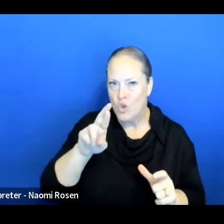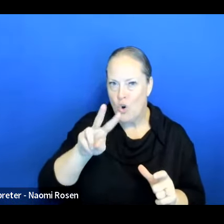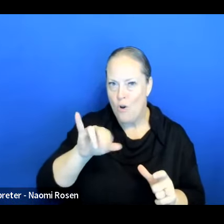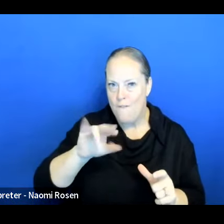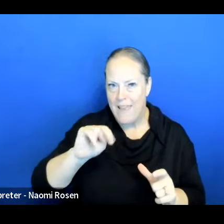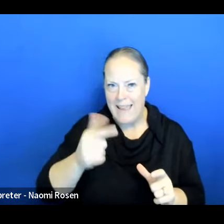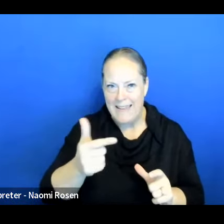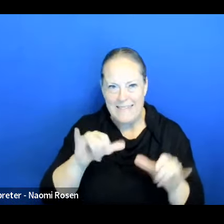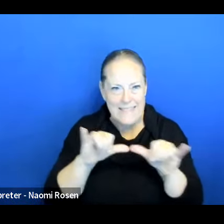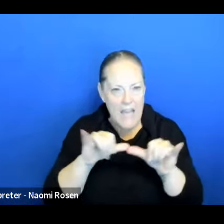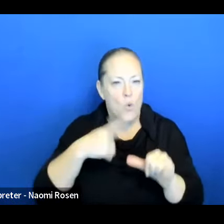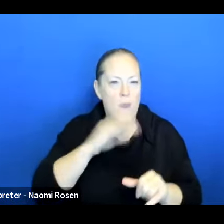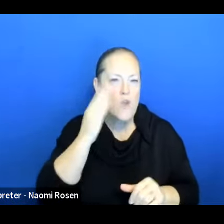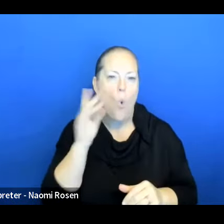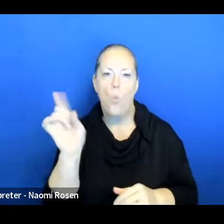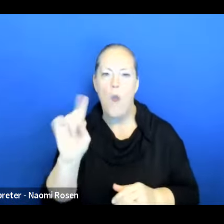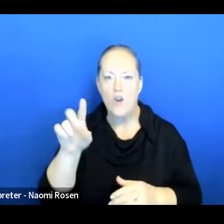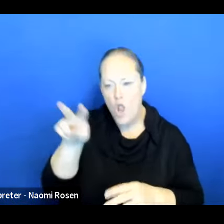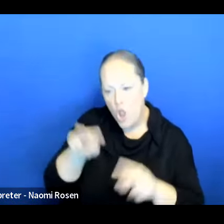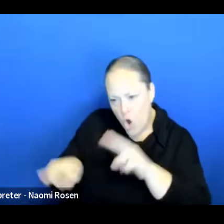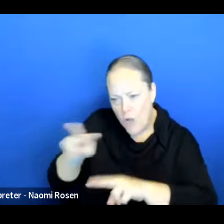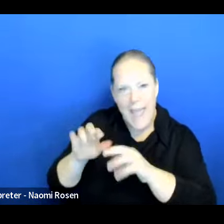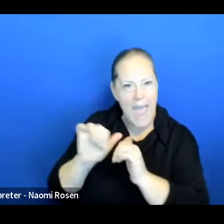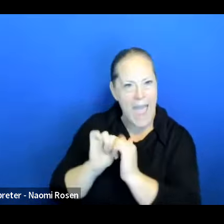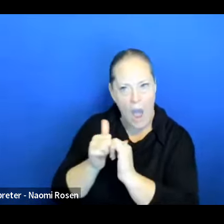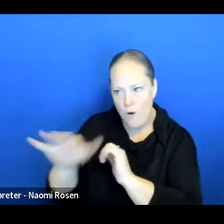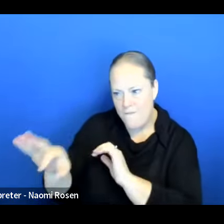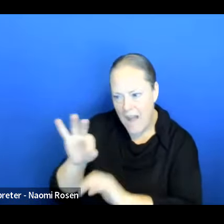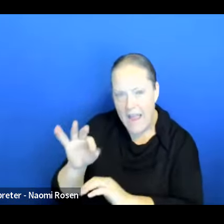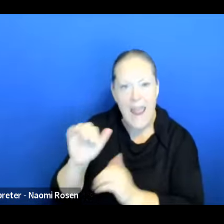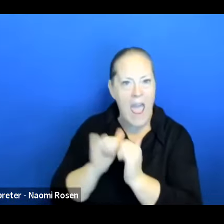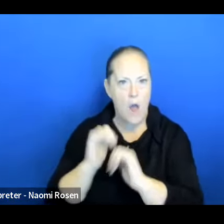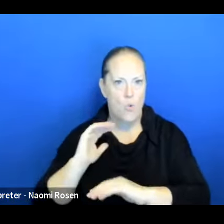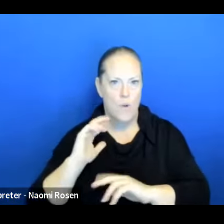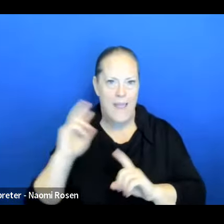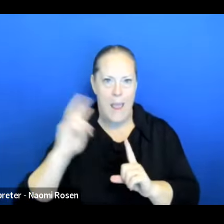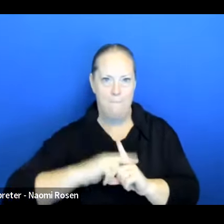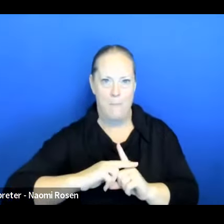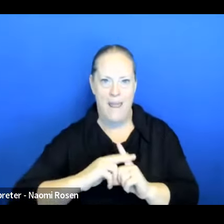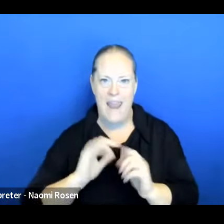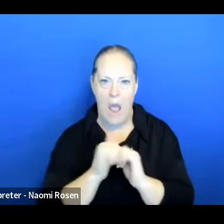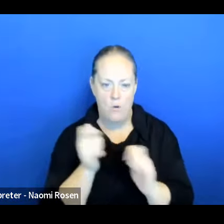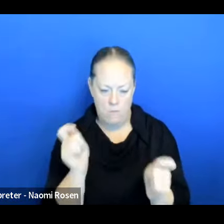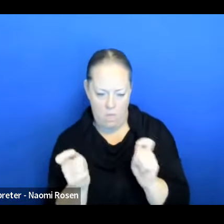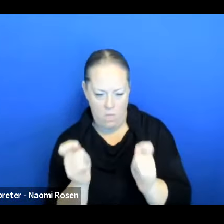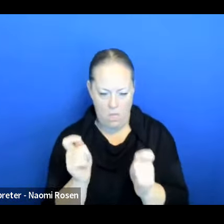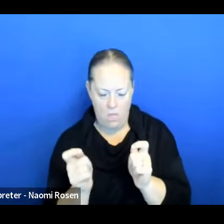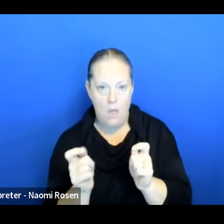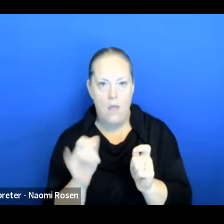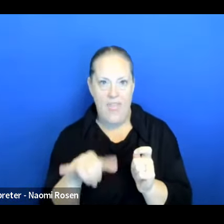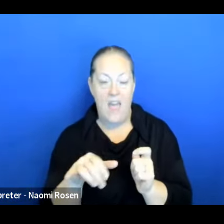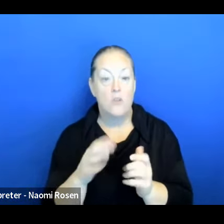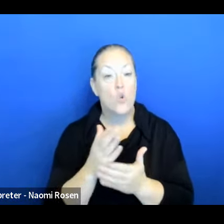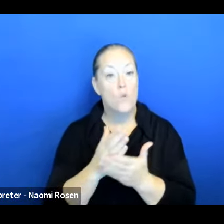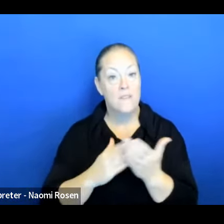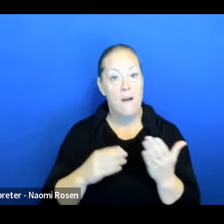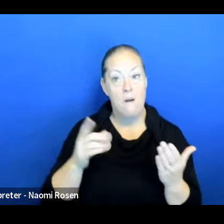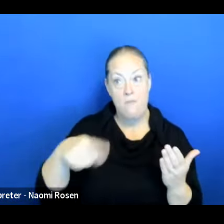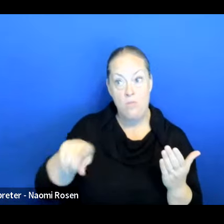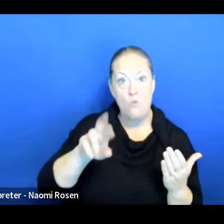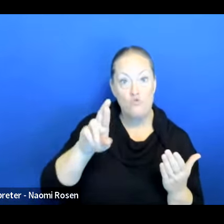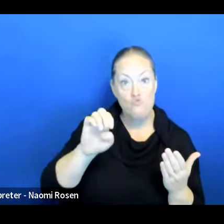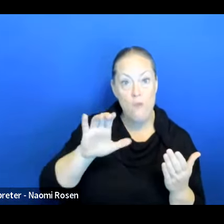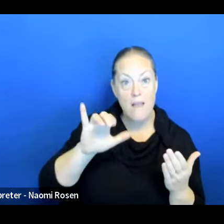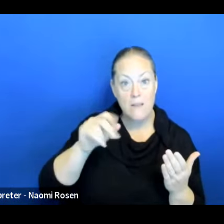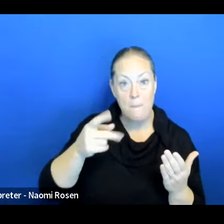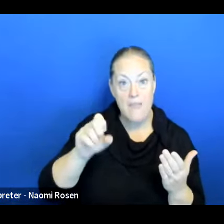where to look for it and how to implement it and how we can make small, um, adjustments in some of those recipes and they can still taste good.